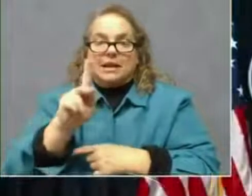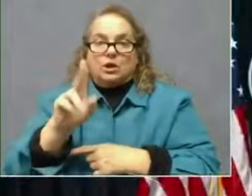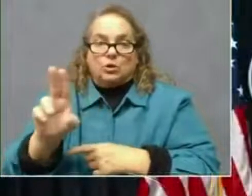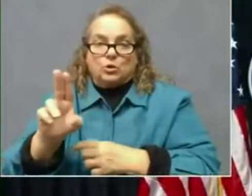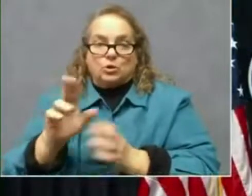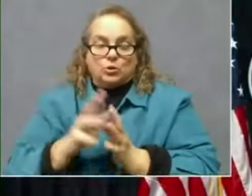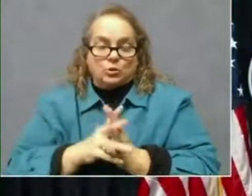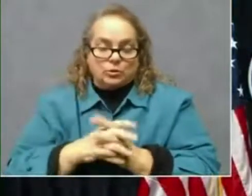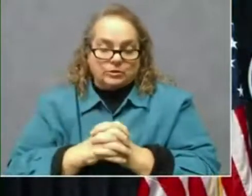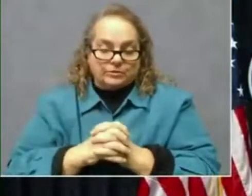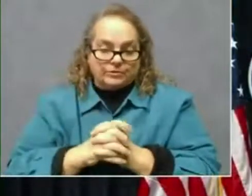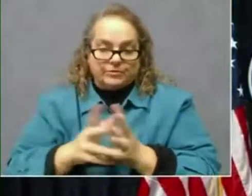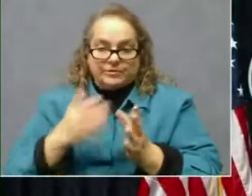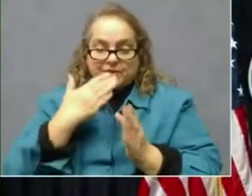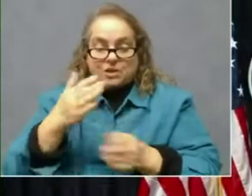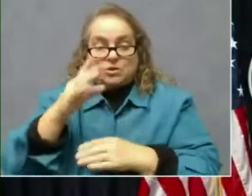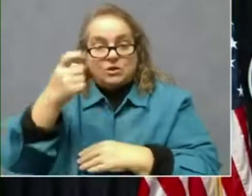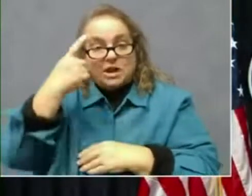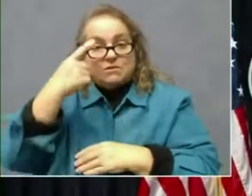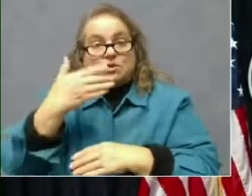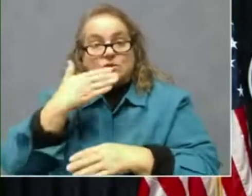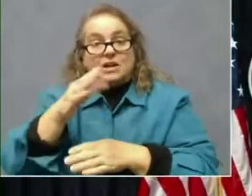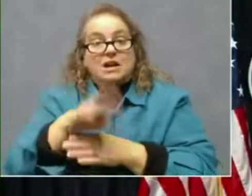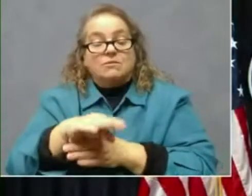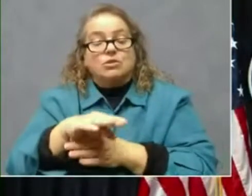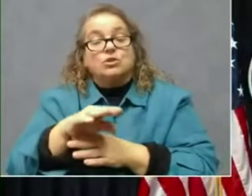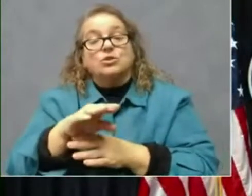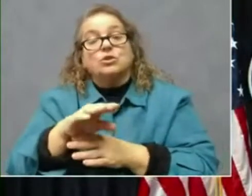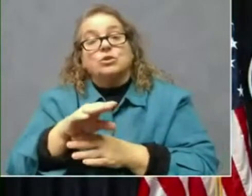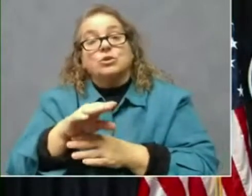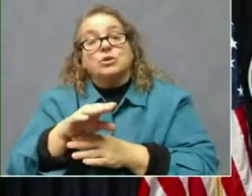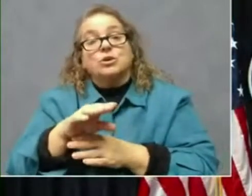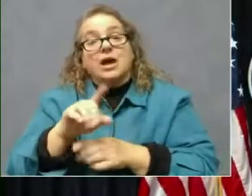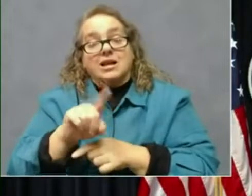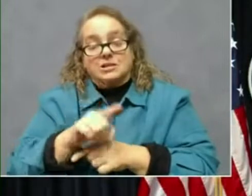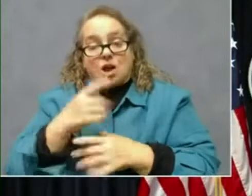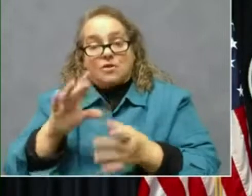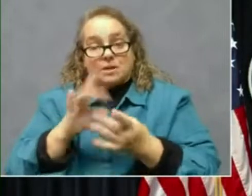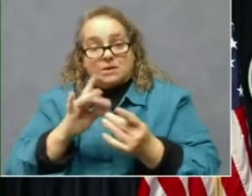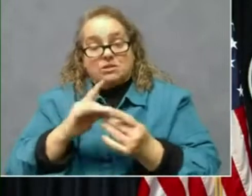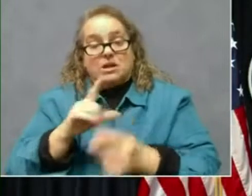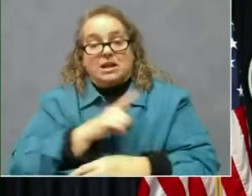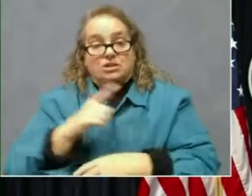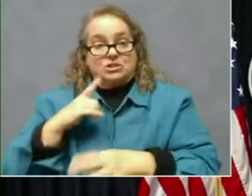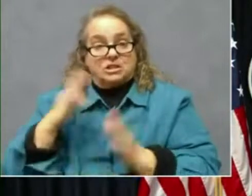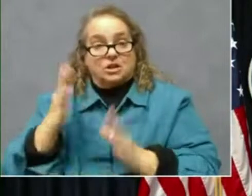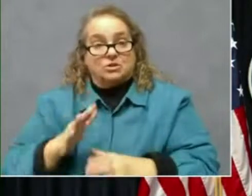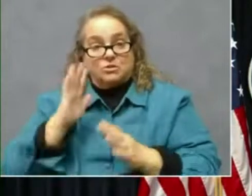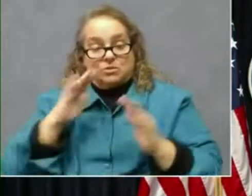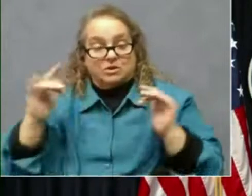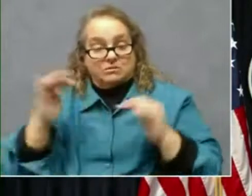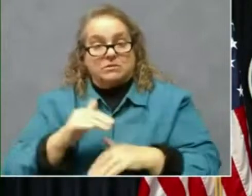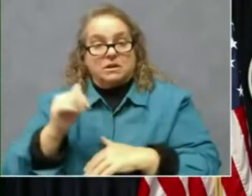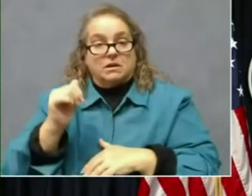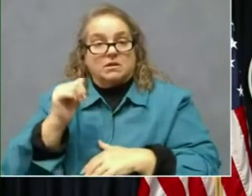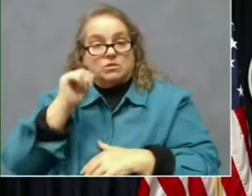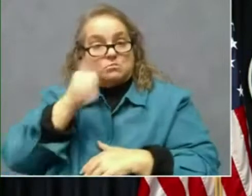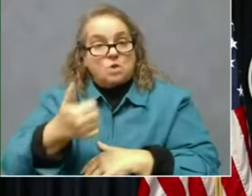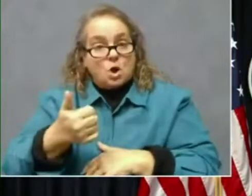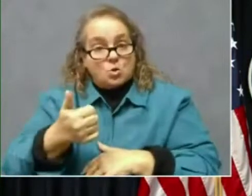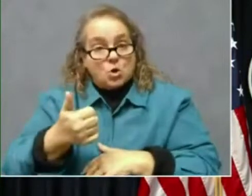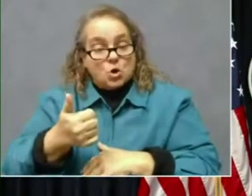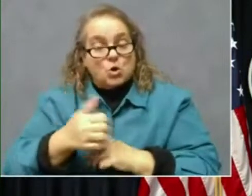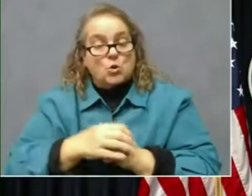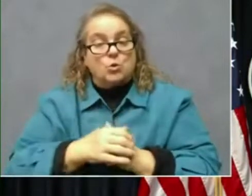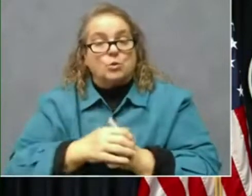Thank you governor. Good afternoon. The, as I already mentioned, the legislature is scheduled to come into session tomorrow. Uh,